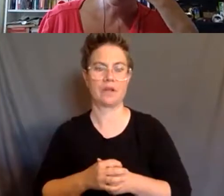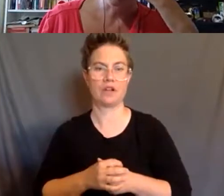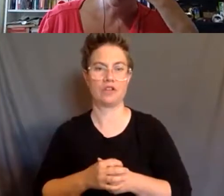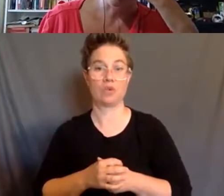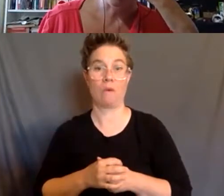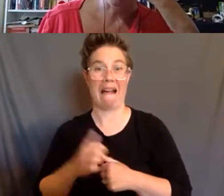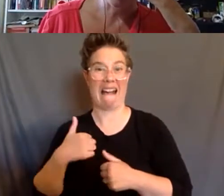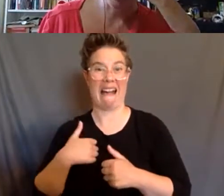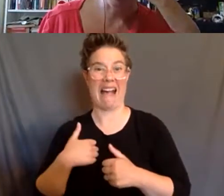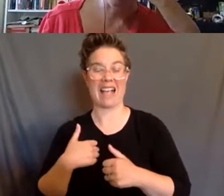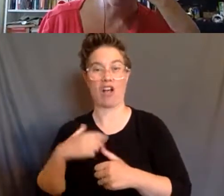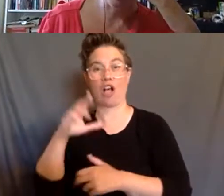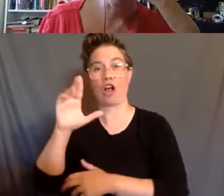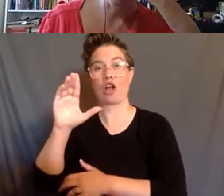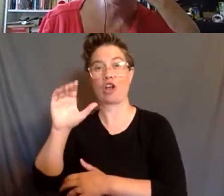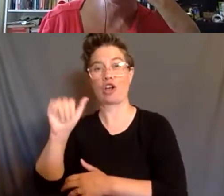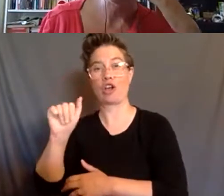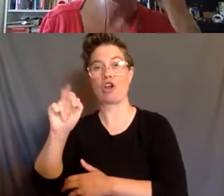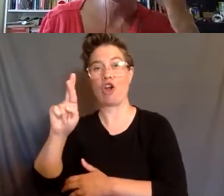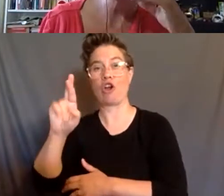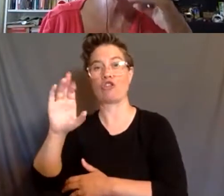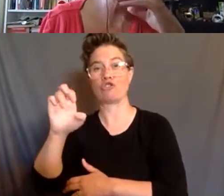called in the book, carceral sanism.